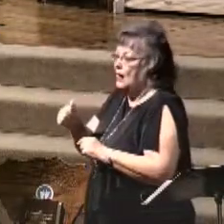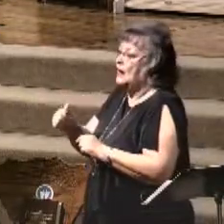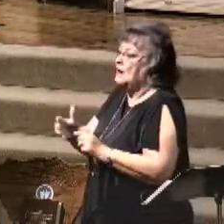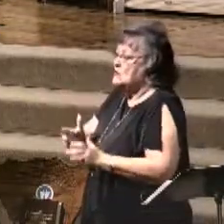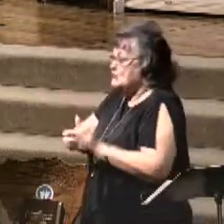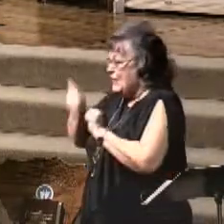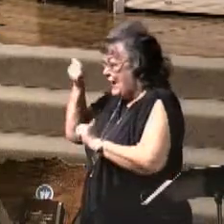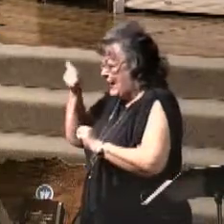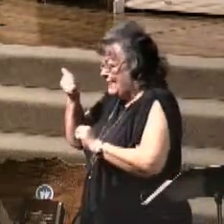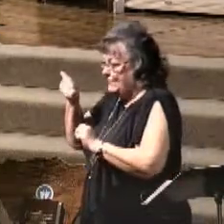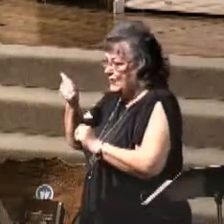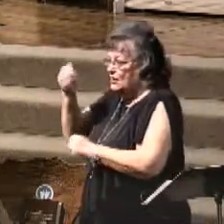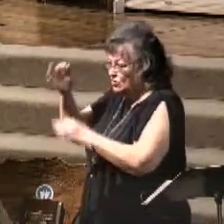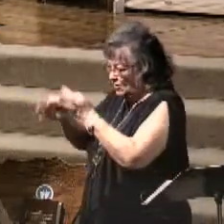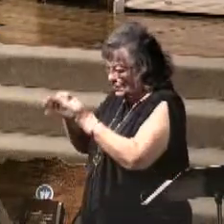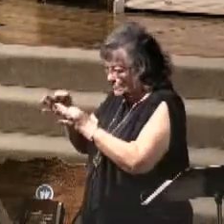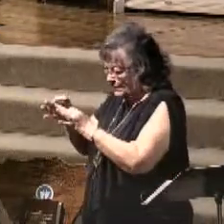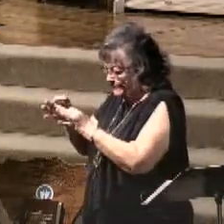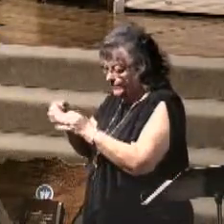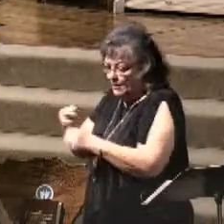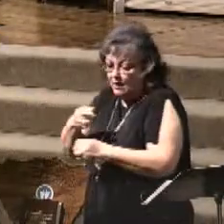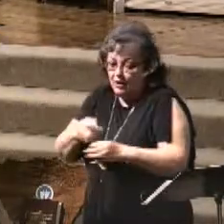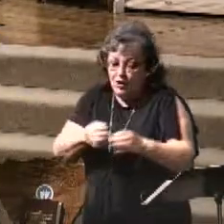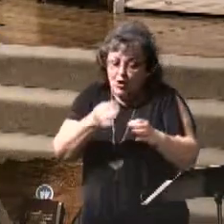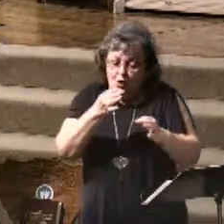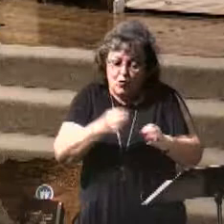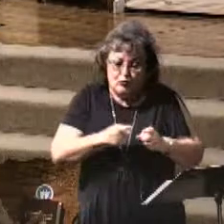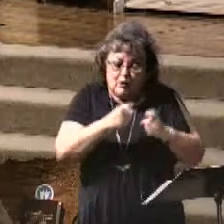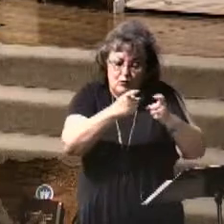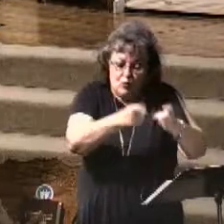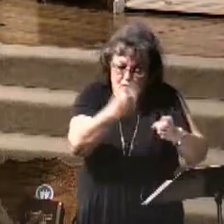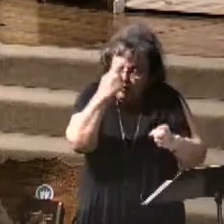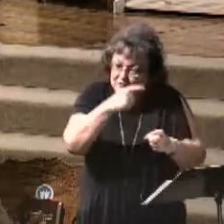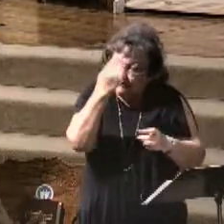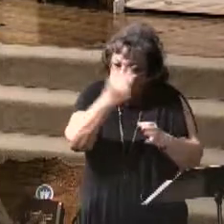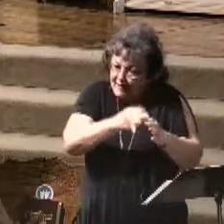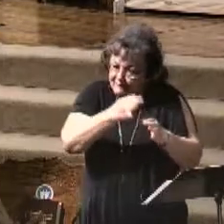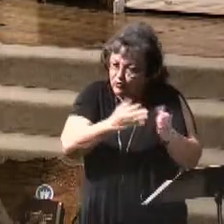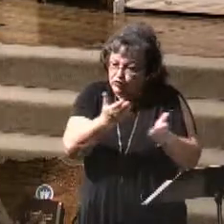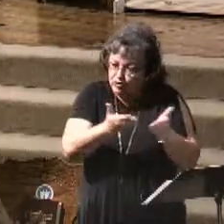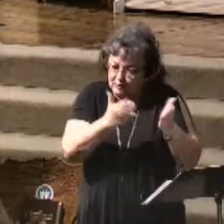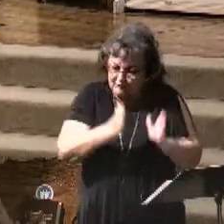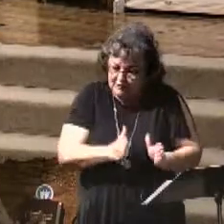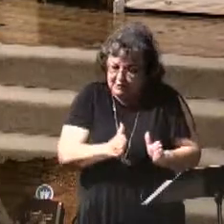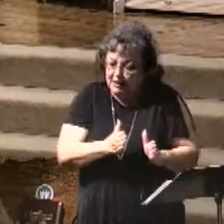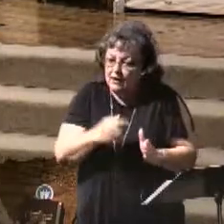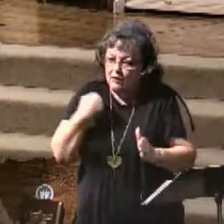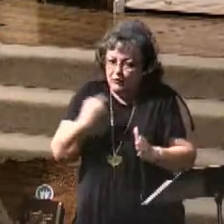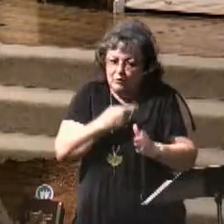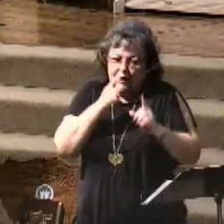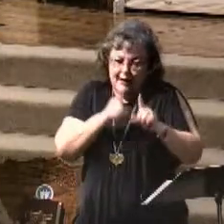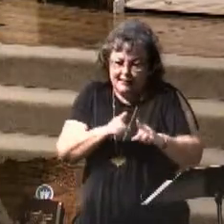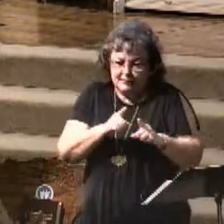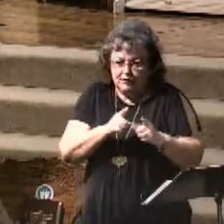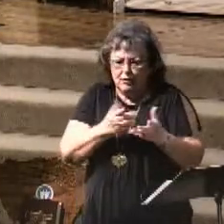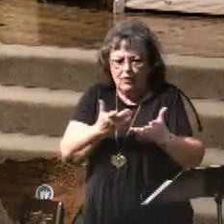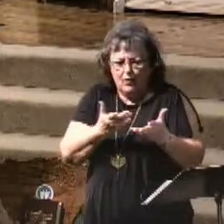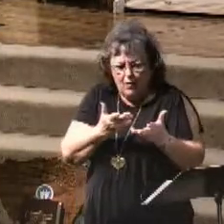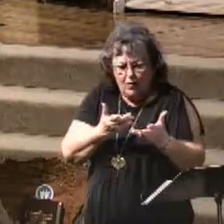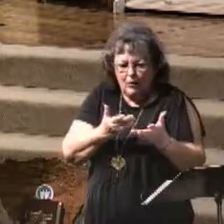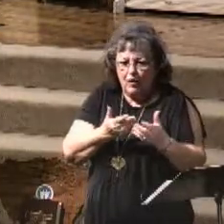rewards for faithful service. And we will give an account for how we have lived,